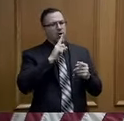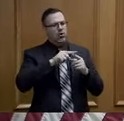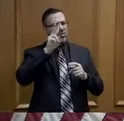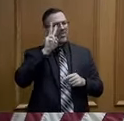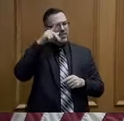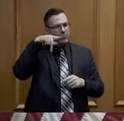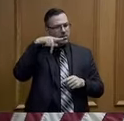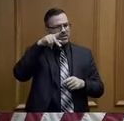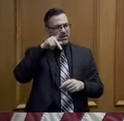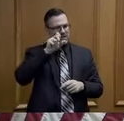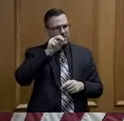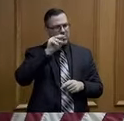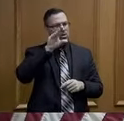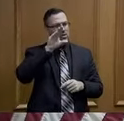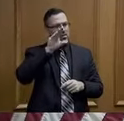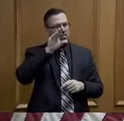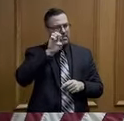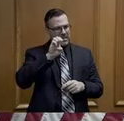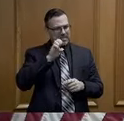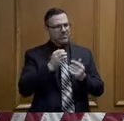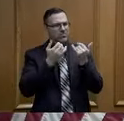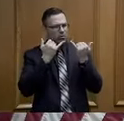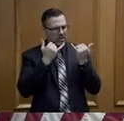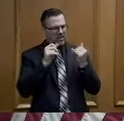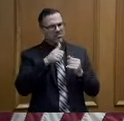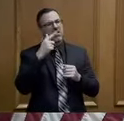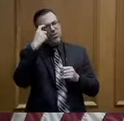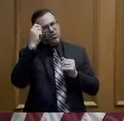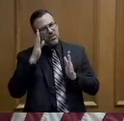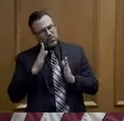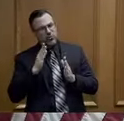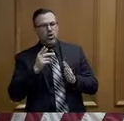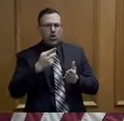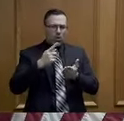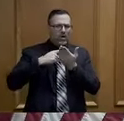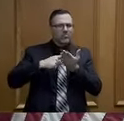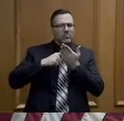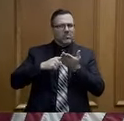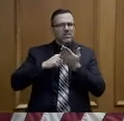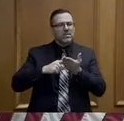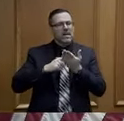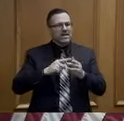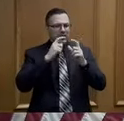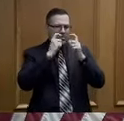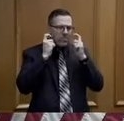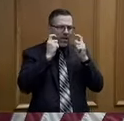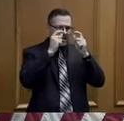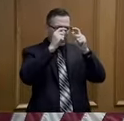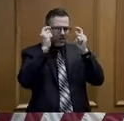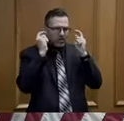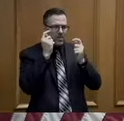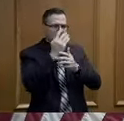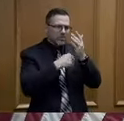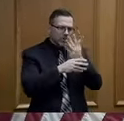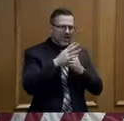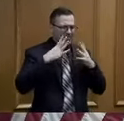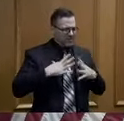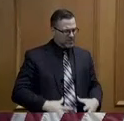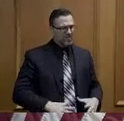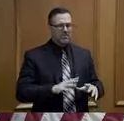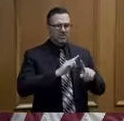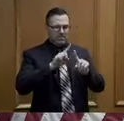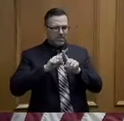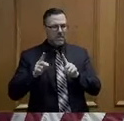and a number of other governors. We were talking about personal protective equipment and how it's being distributed around the country and let me just say there are some